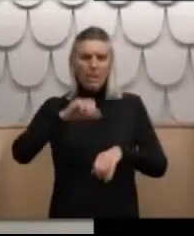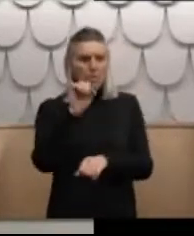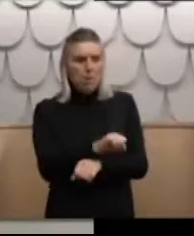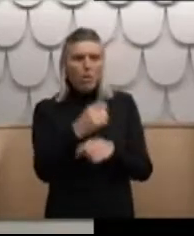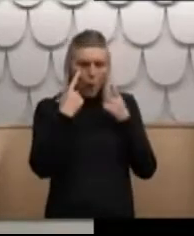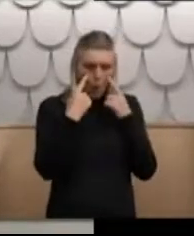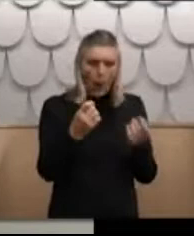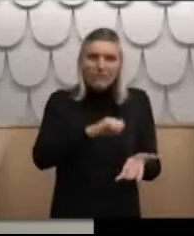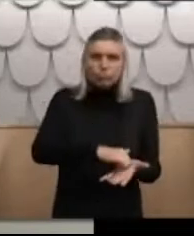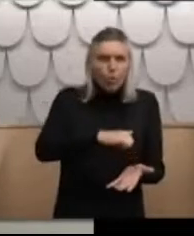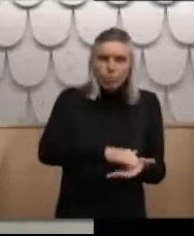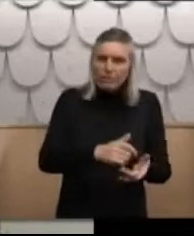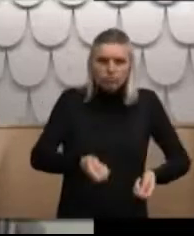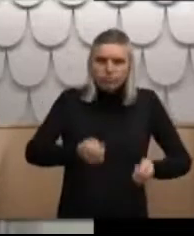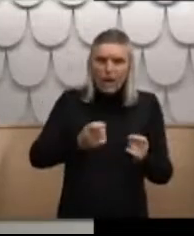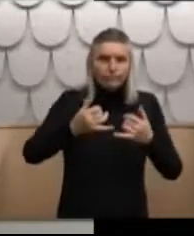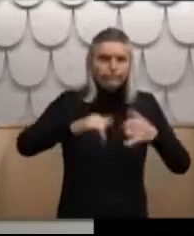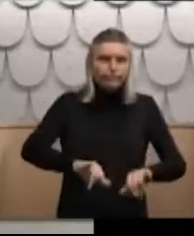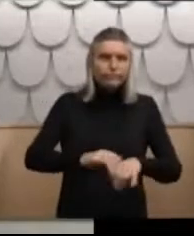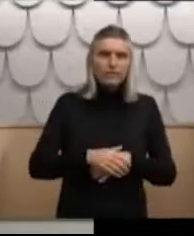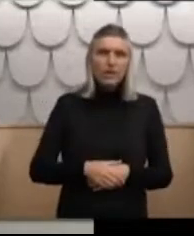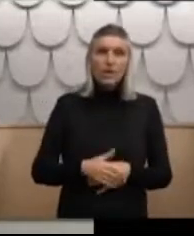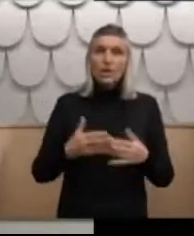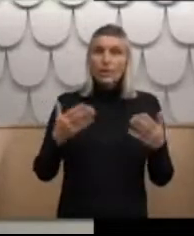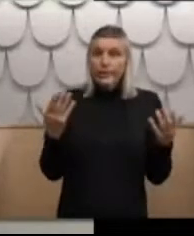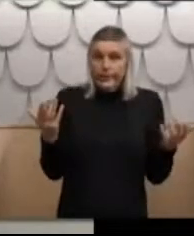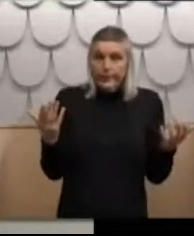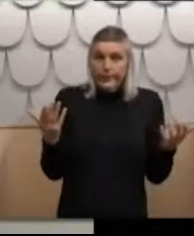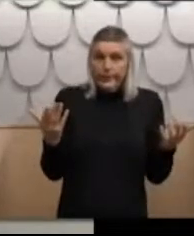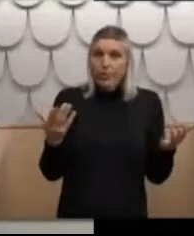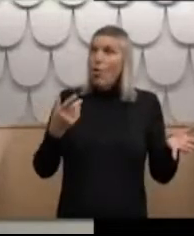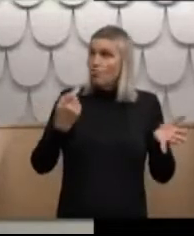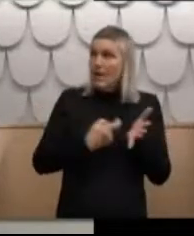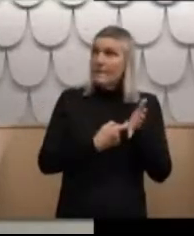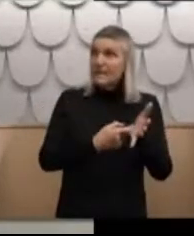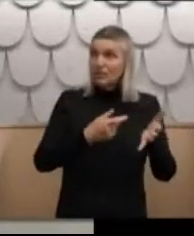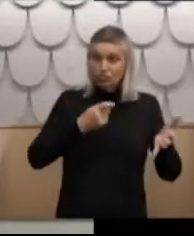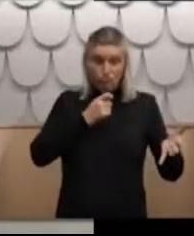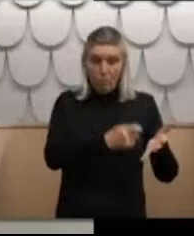Recommendation report to be admitted to Hōkeo dated 24th February 19th.